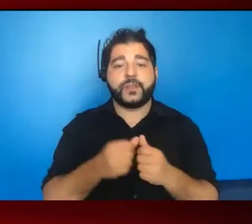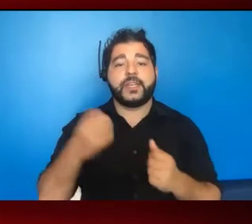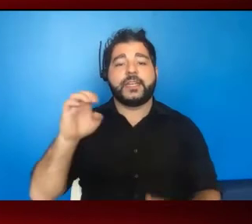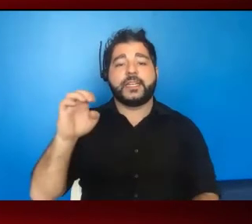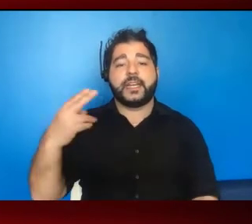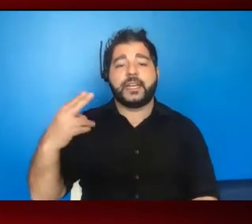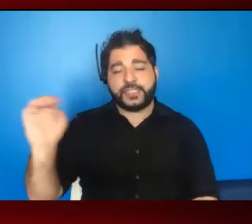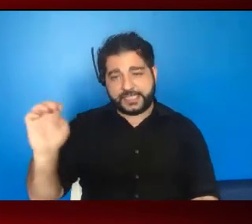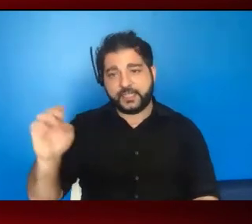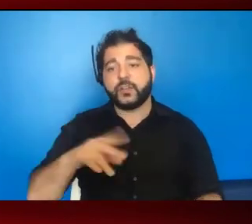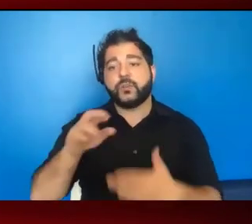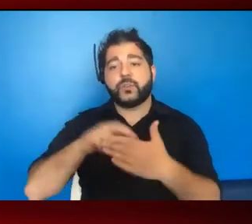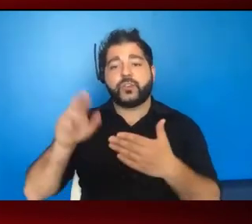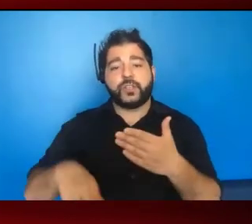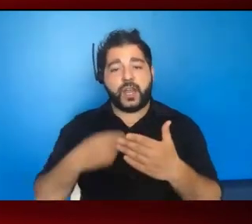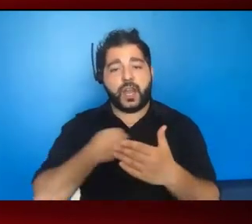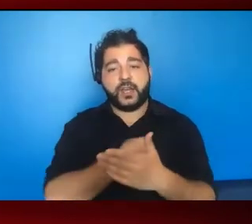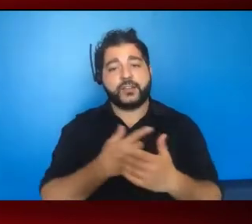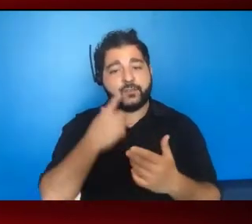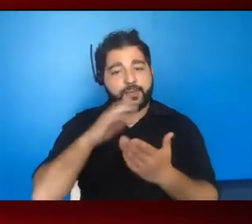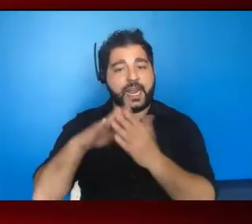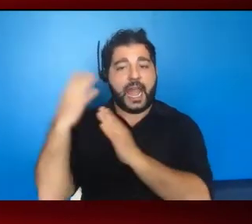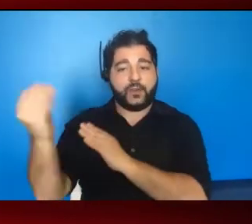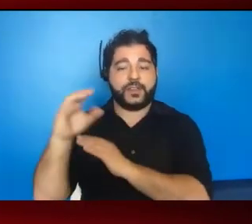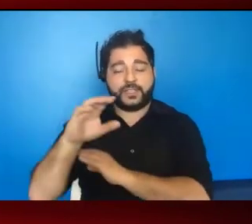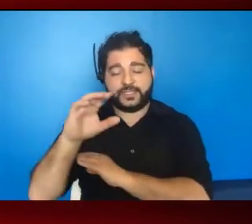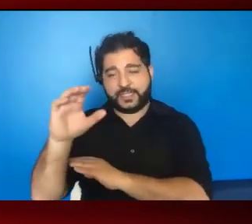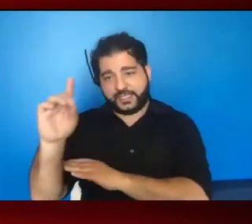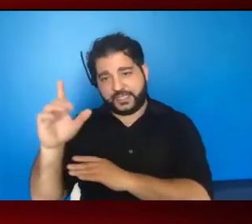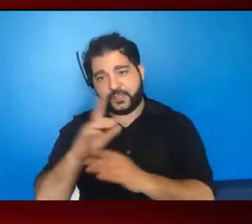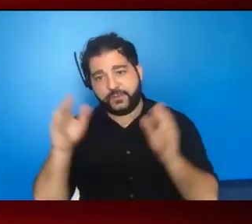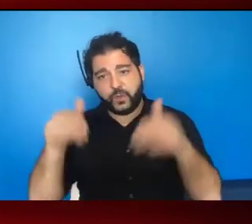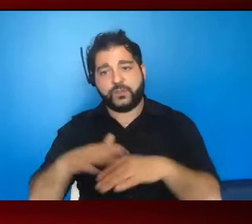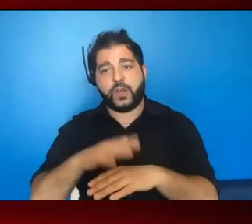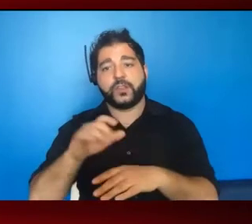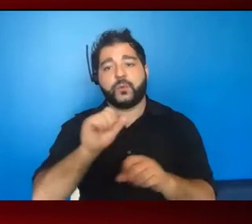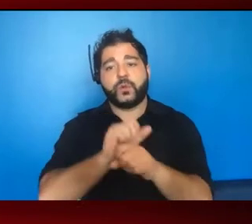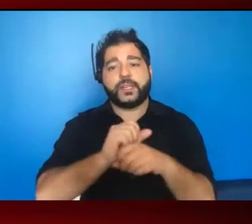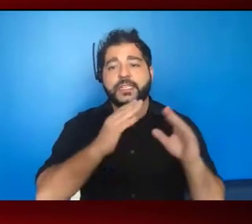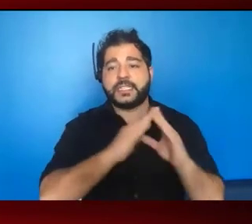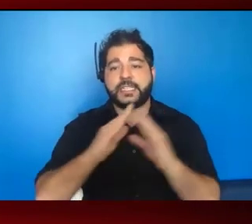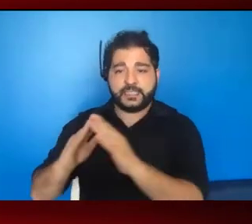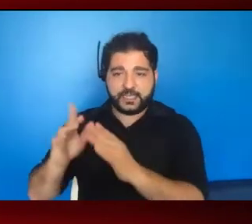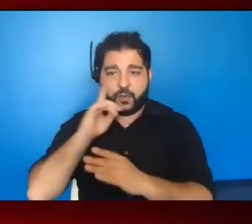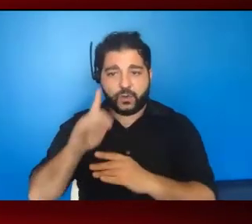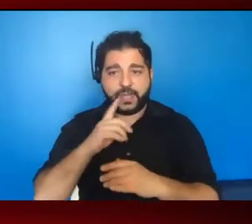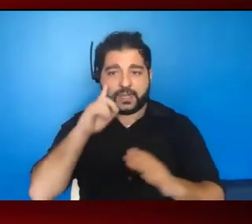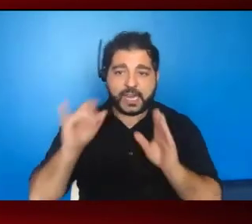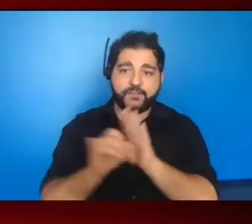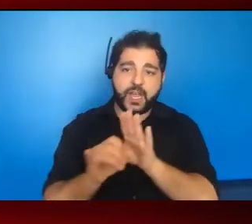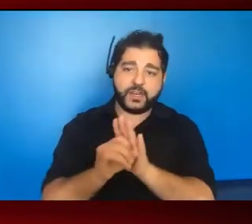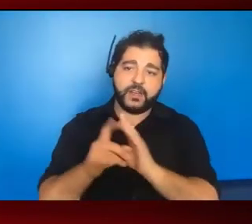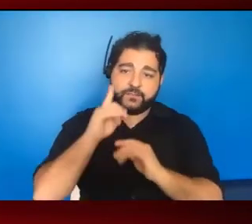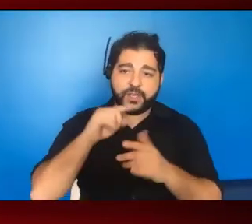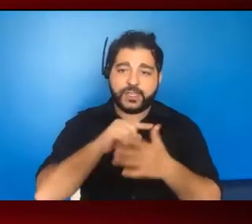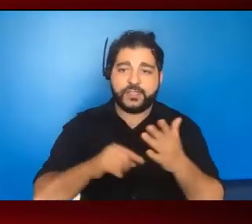resulted in money being sent out of CDC to focus on work in the jurisdictions that were identified for